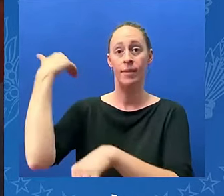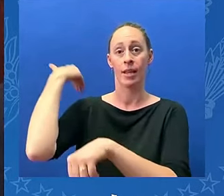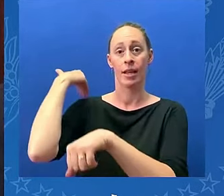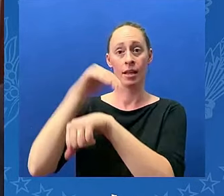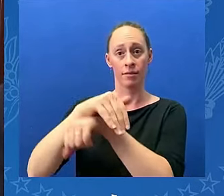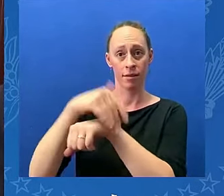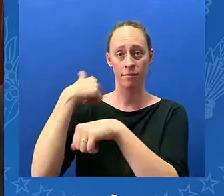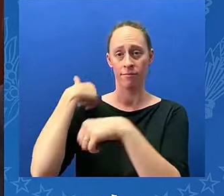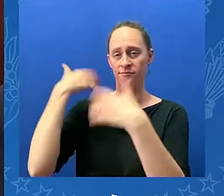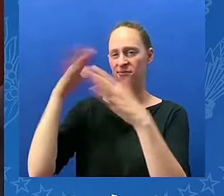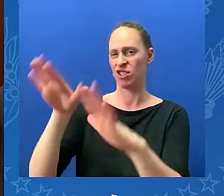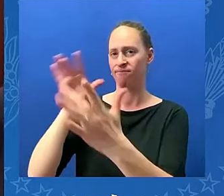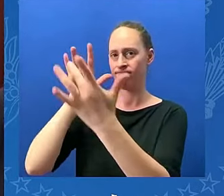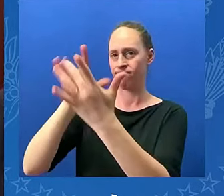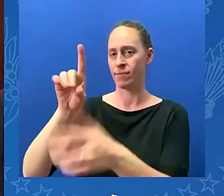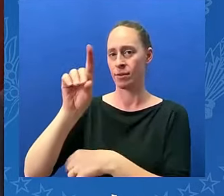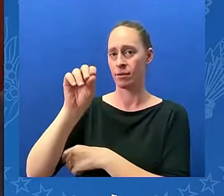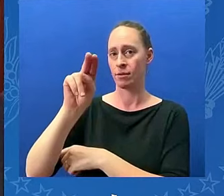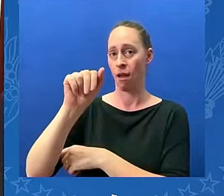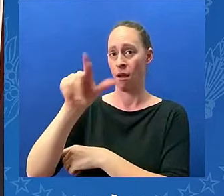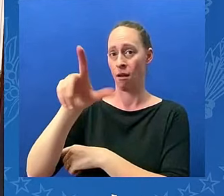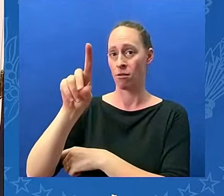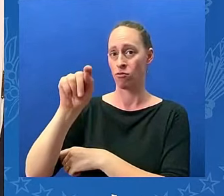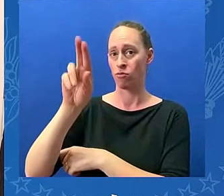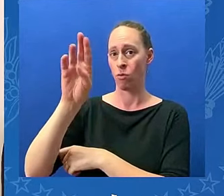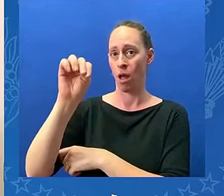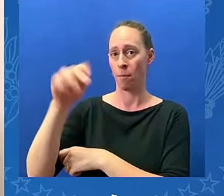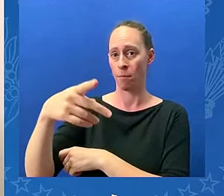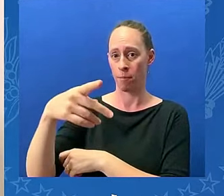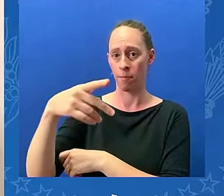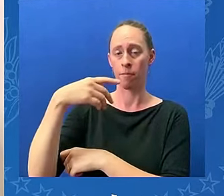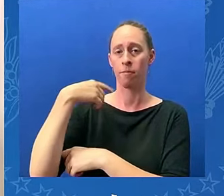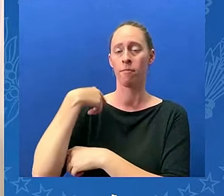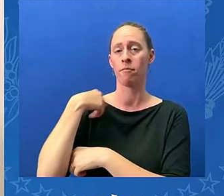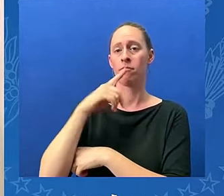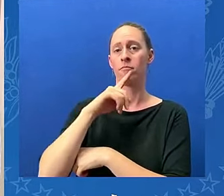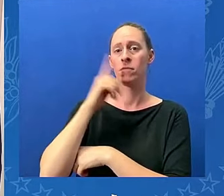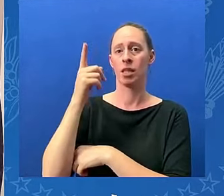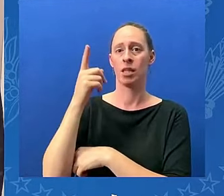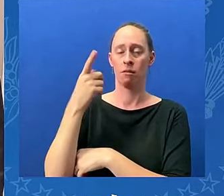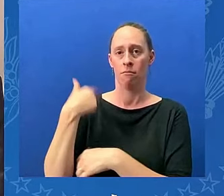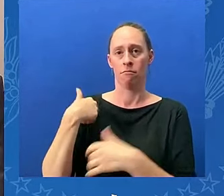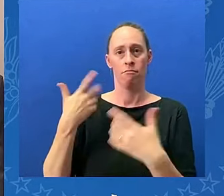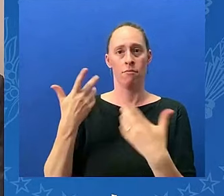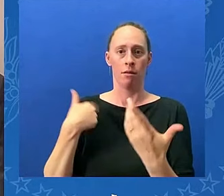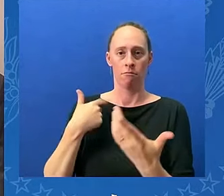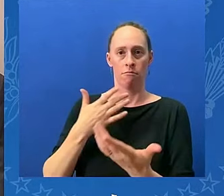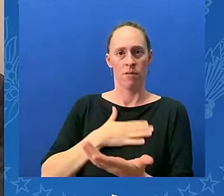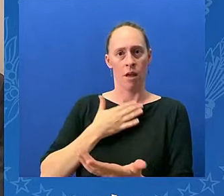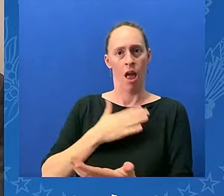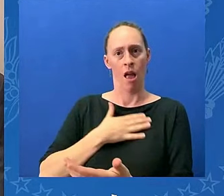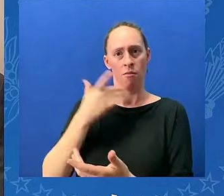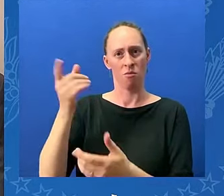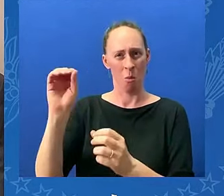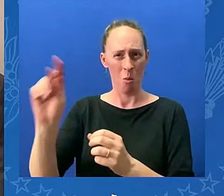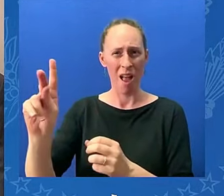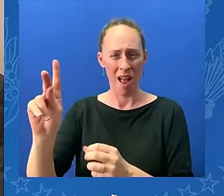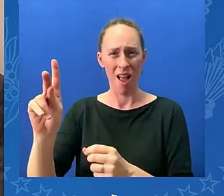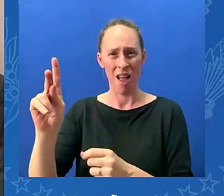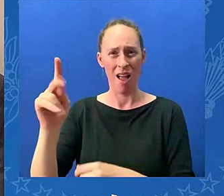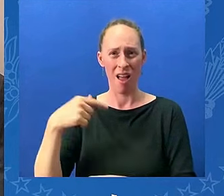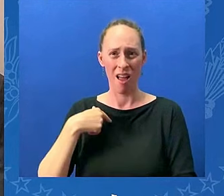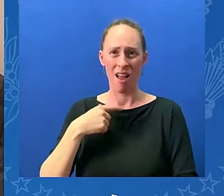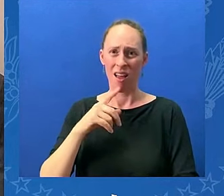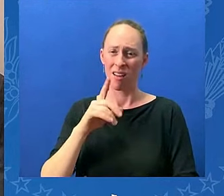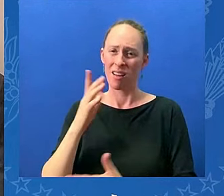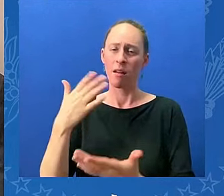sincerely grateful that he's doing well and recovering and we had a short but good conversation jill and